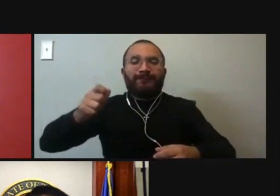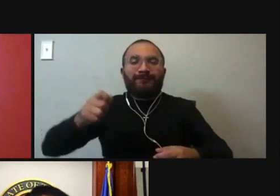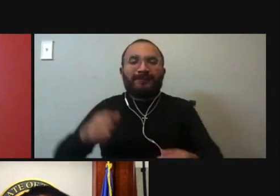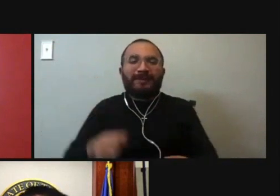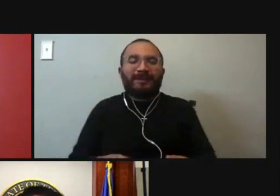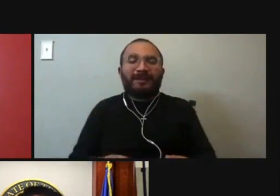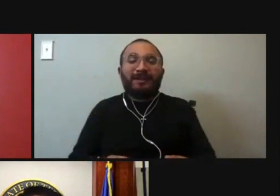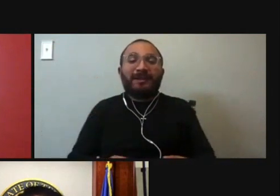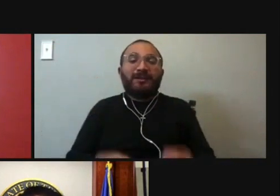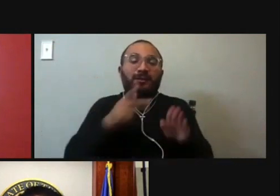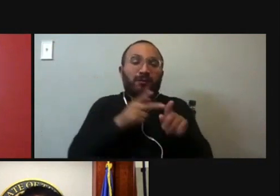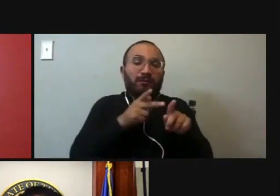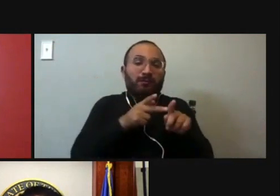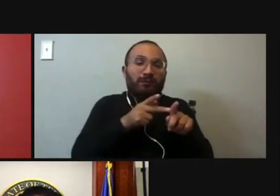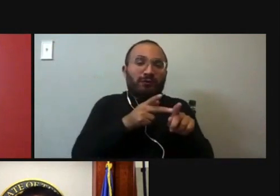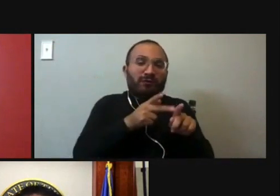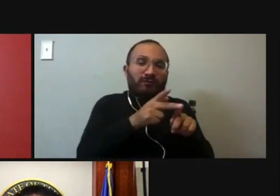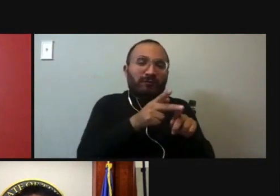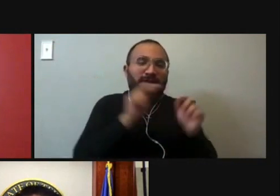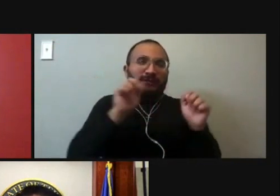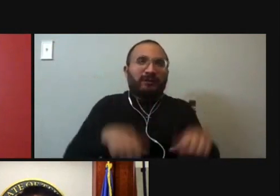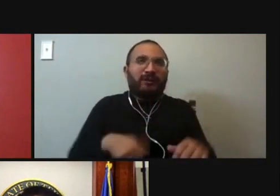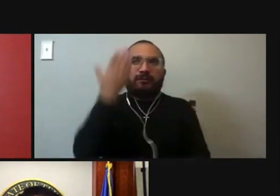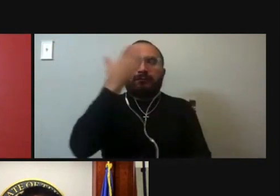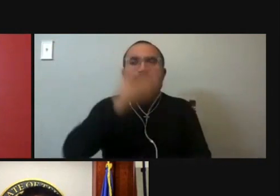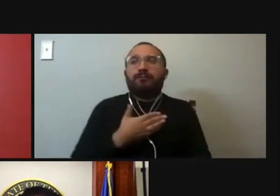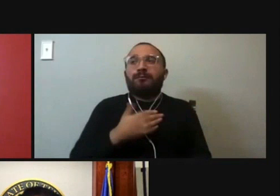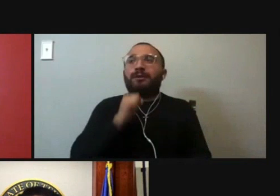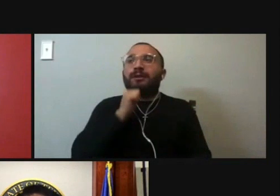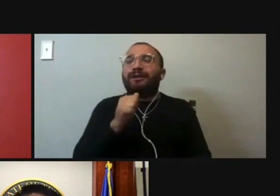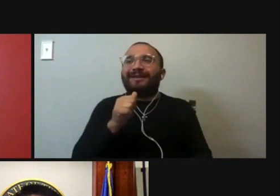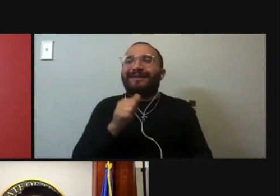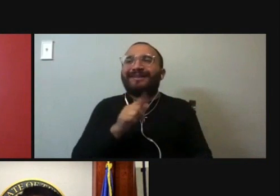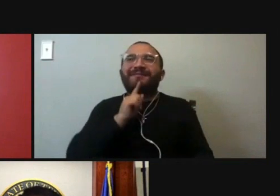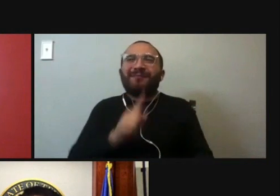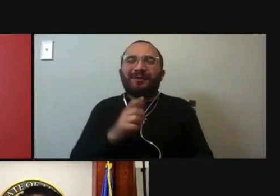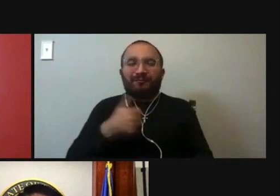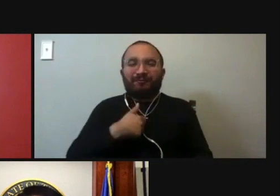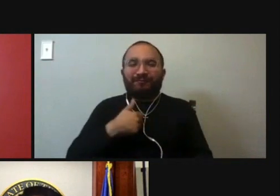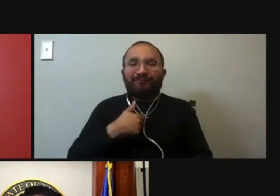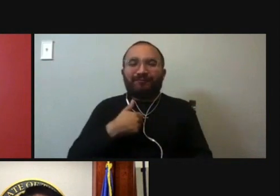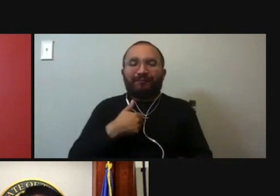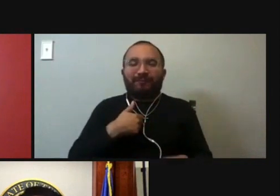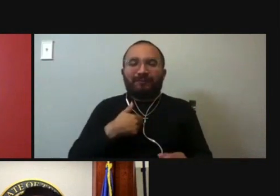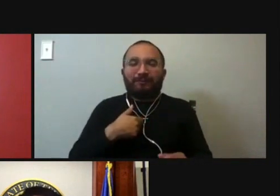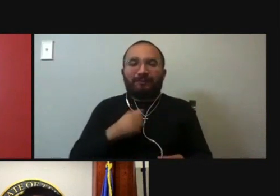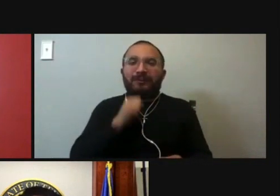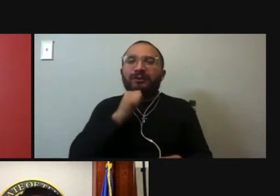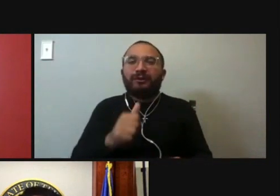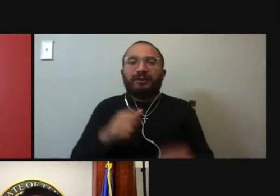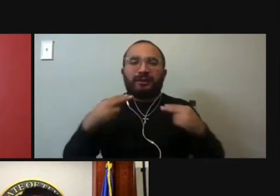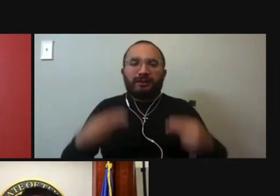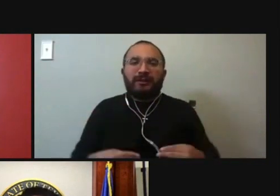professionals like attorneys. And when they choose to run for office, a run for the robe is often the default choice.